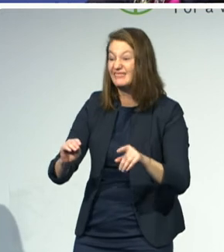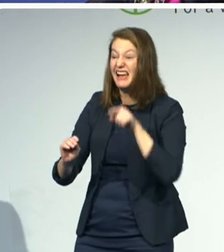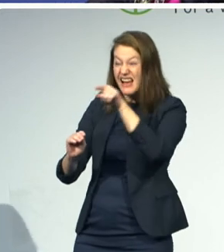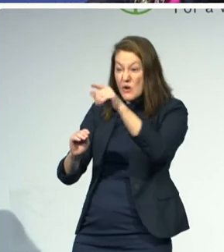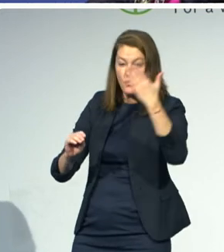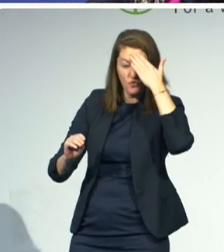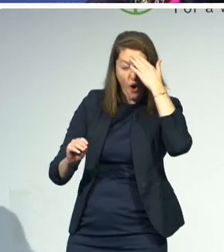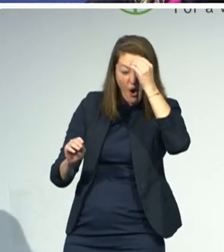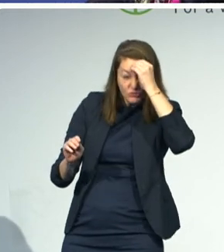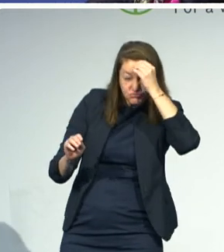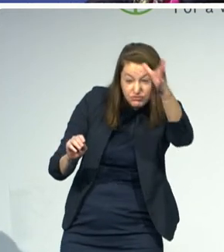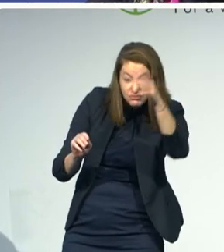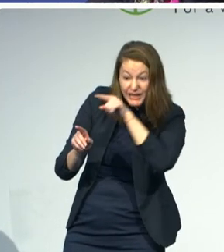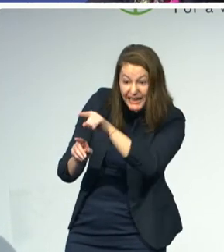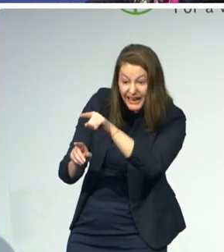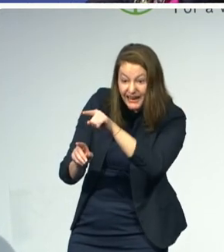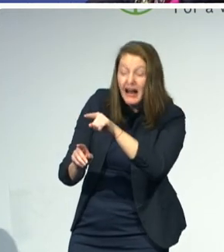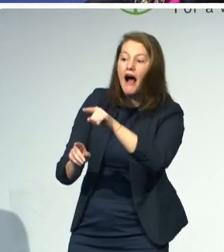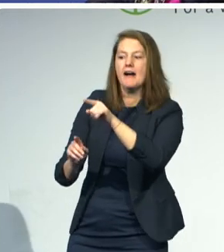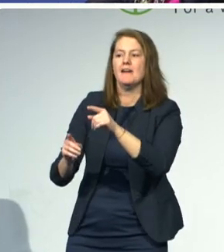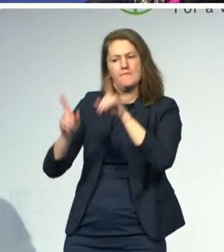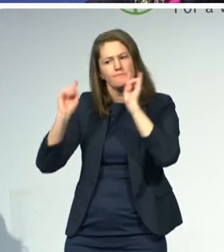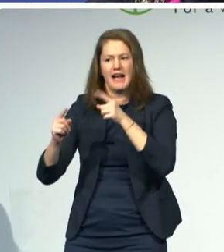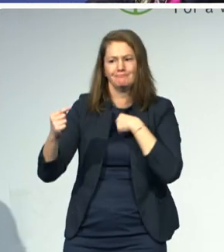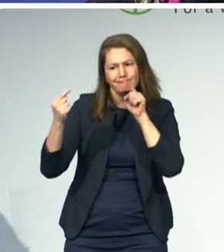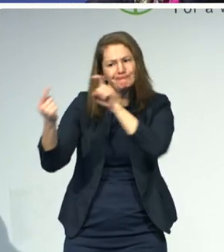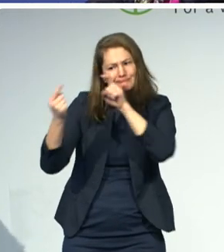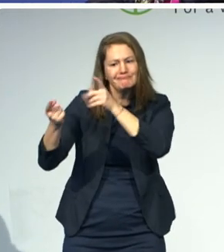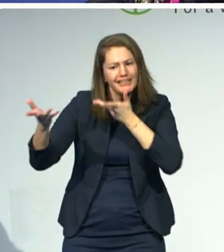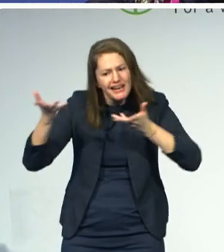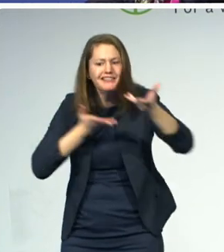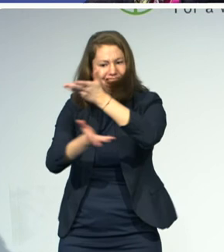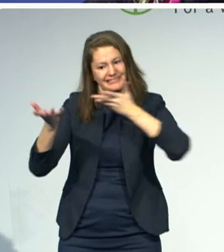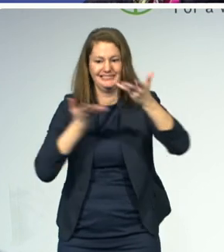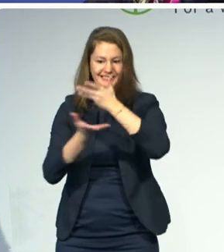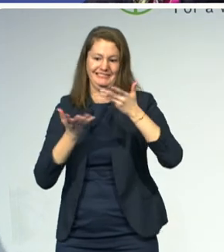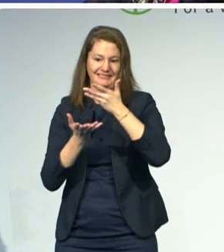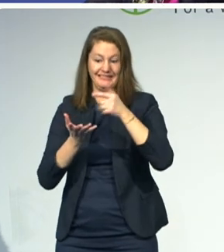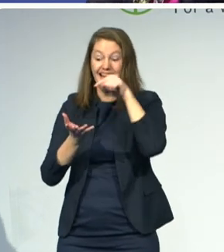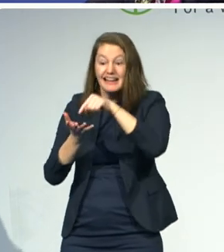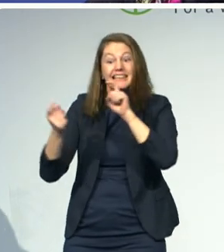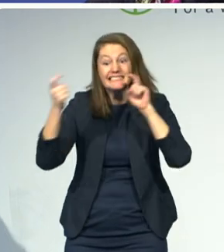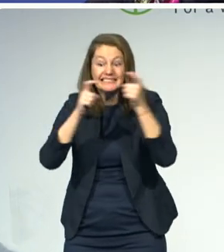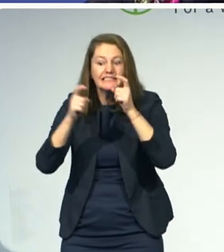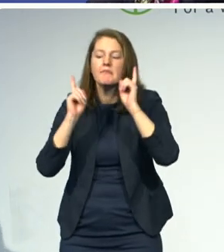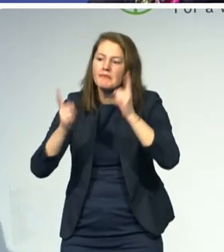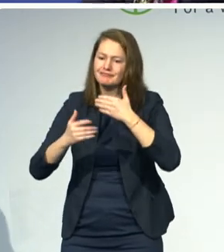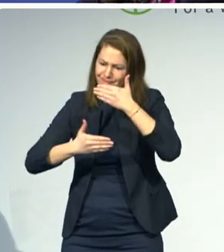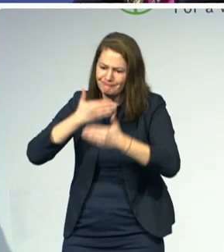part of this conversation, to take this conversation further together. And so that is why